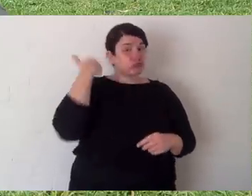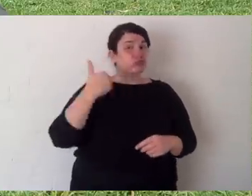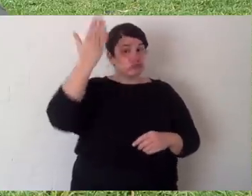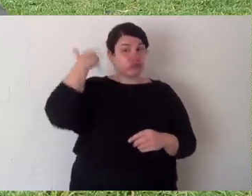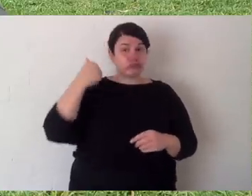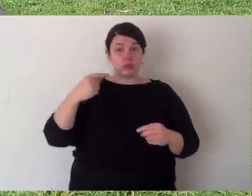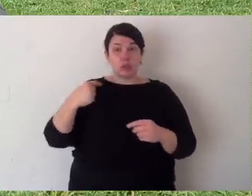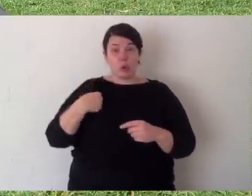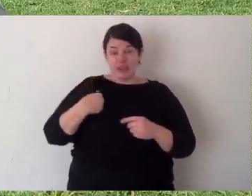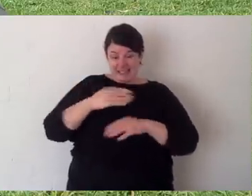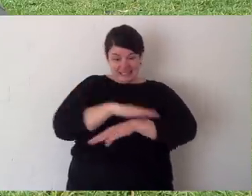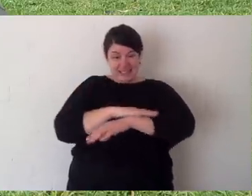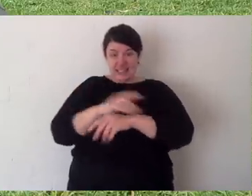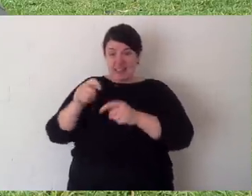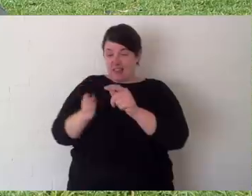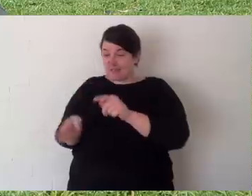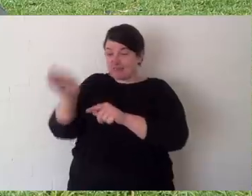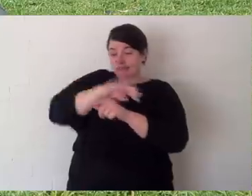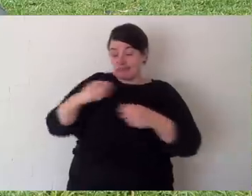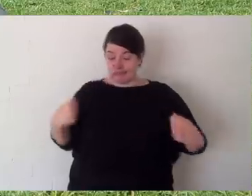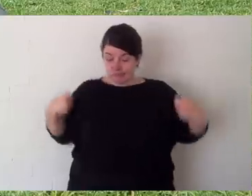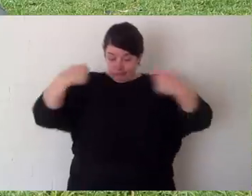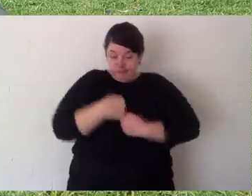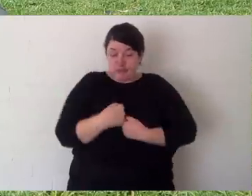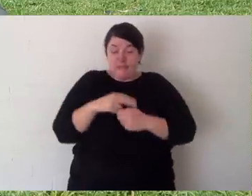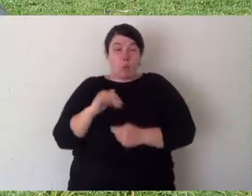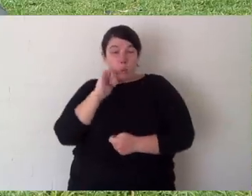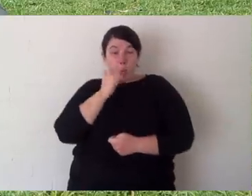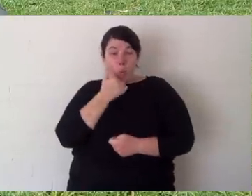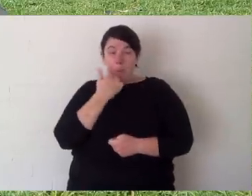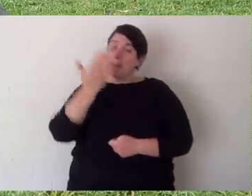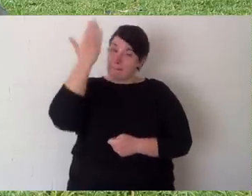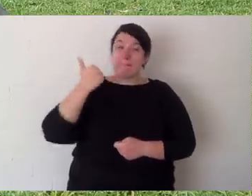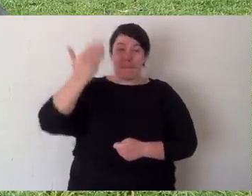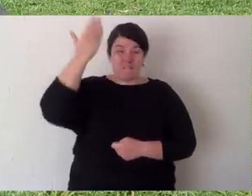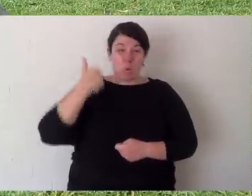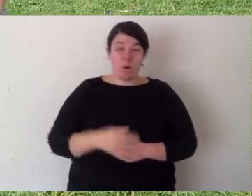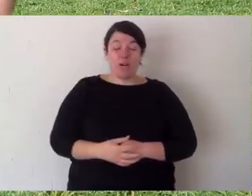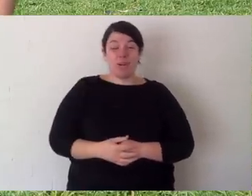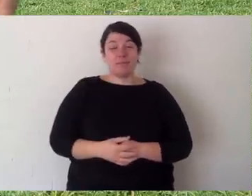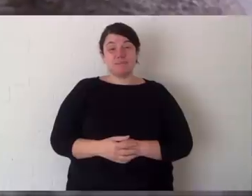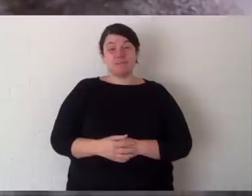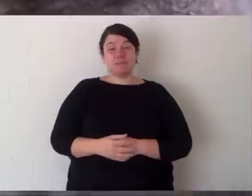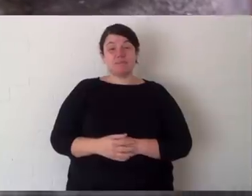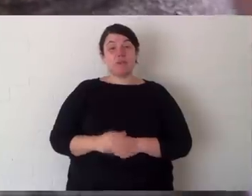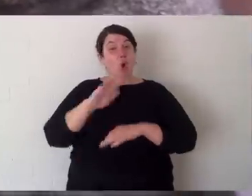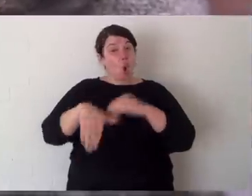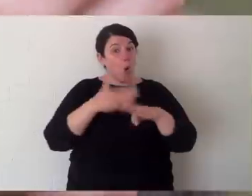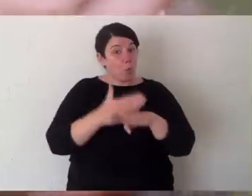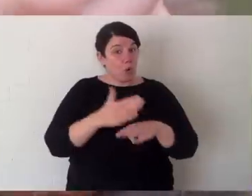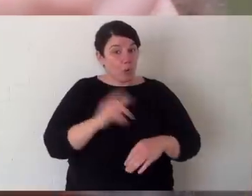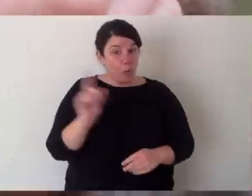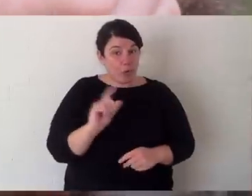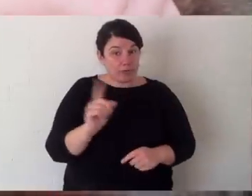hunted. And also, long ago, their skin was used for warmth, like a jumper that we'd wear now. A bit of